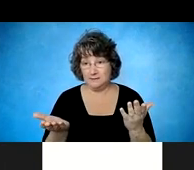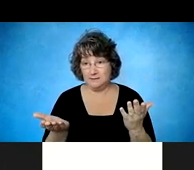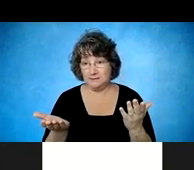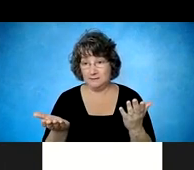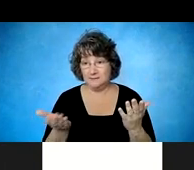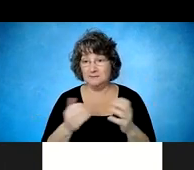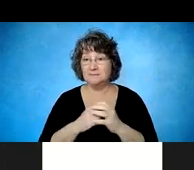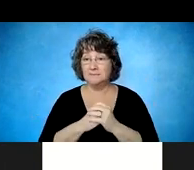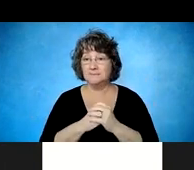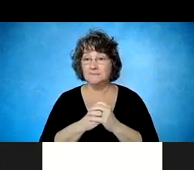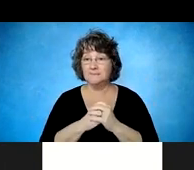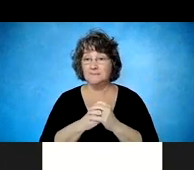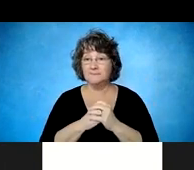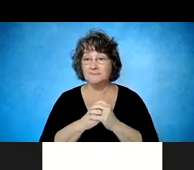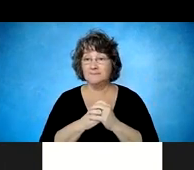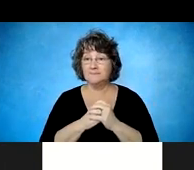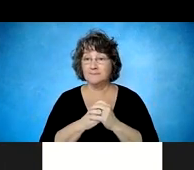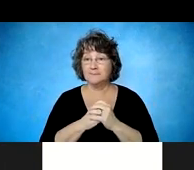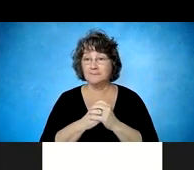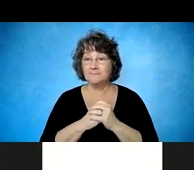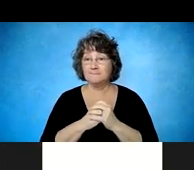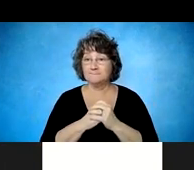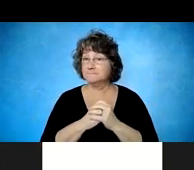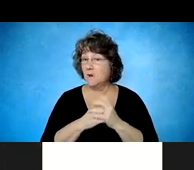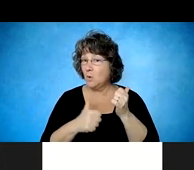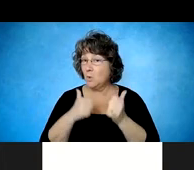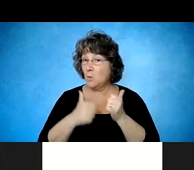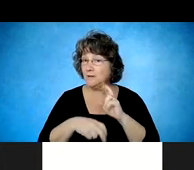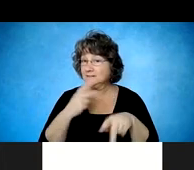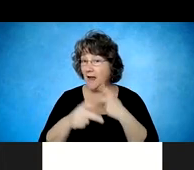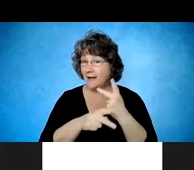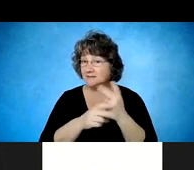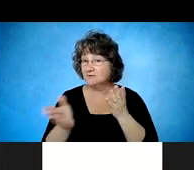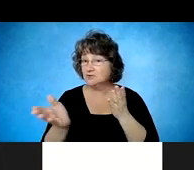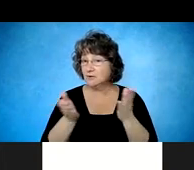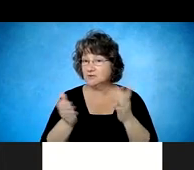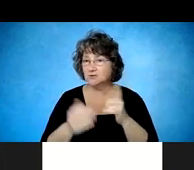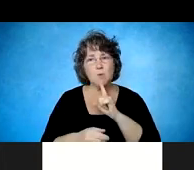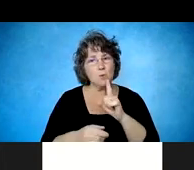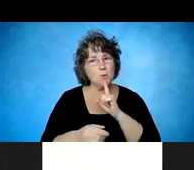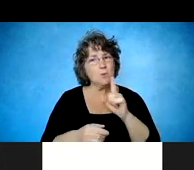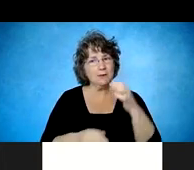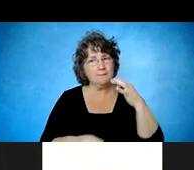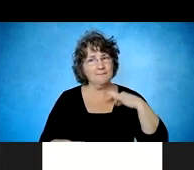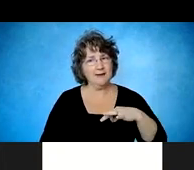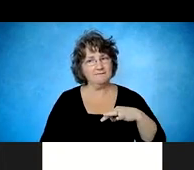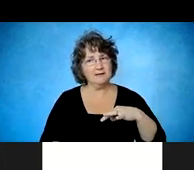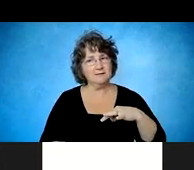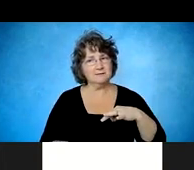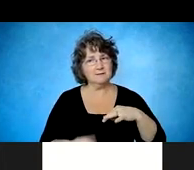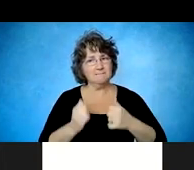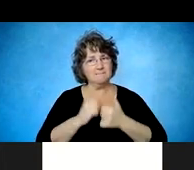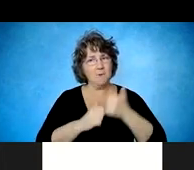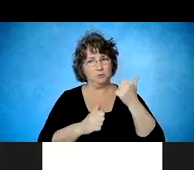pieces of information that we were able to uncover is what types of services are useful for people with spinal cord injury. So our